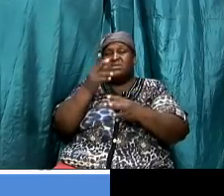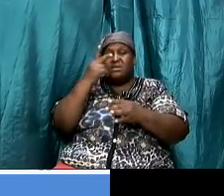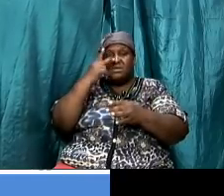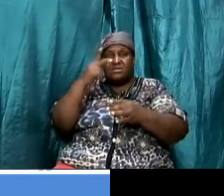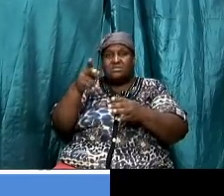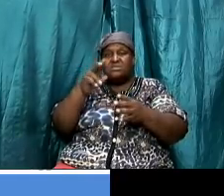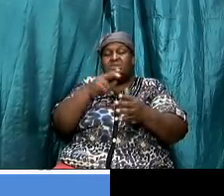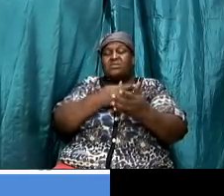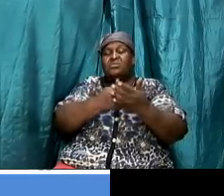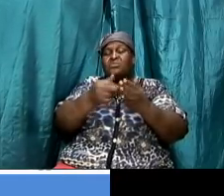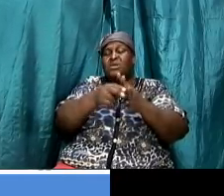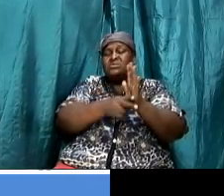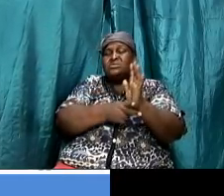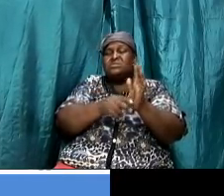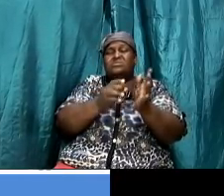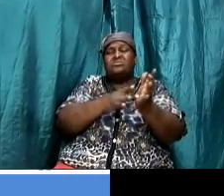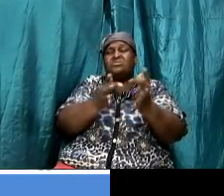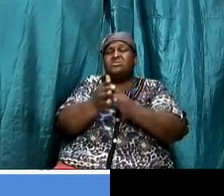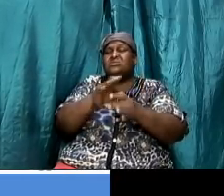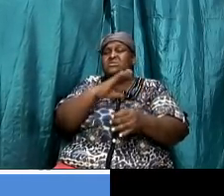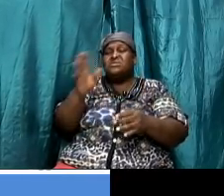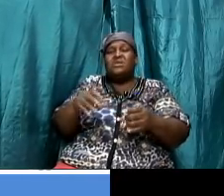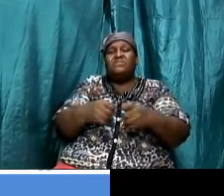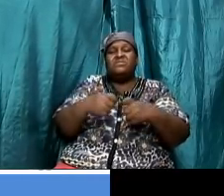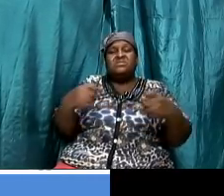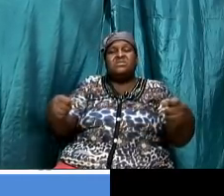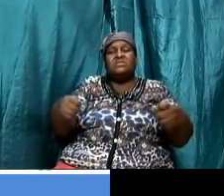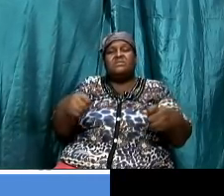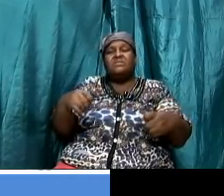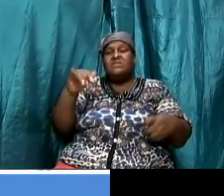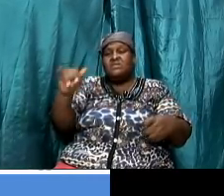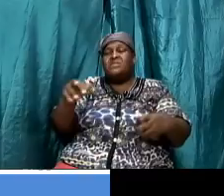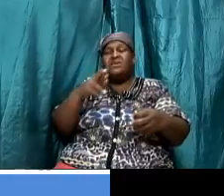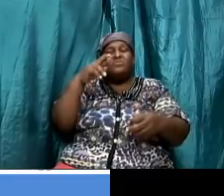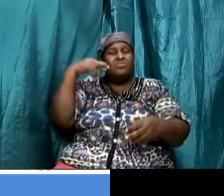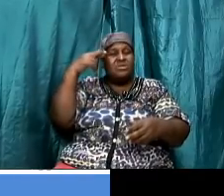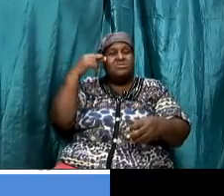and therefore for that reason you can become righteous